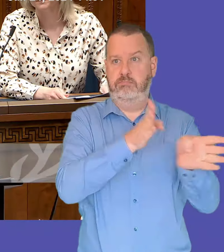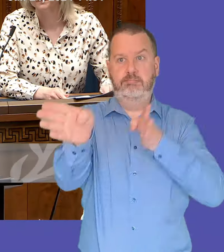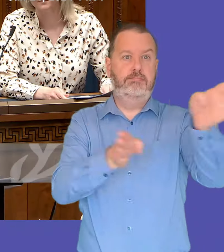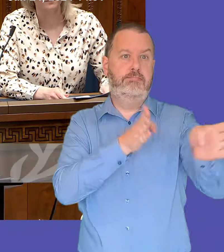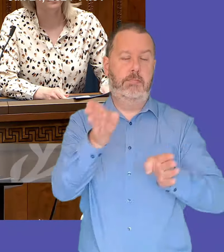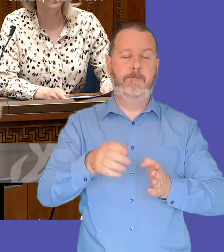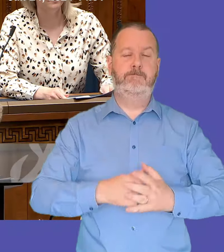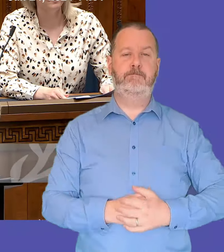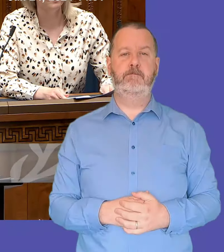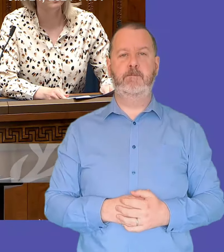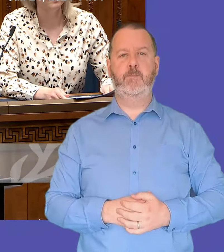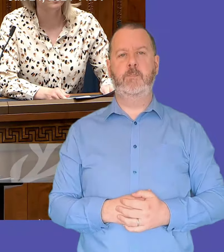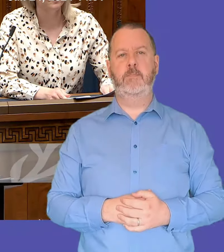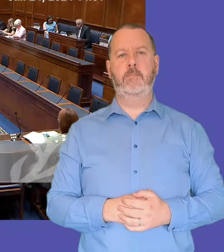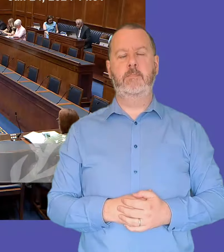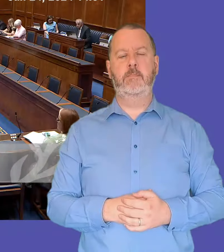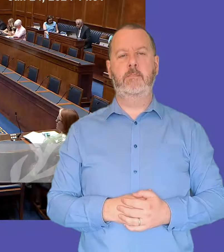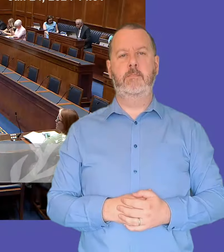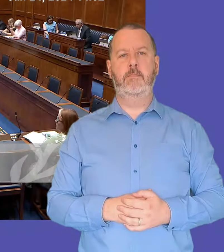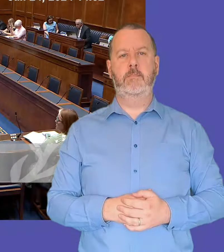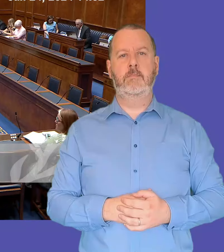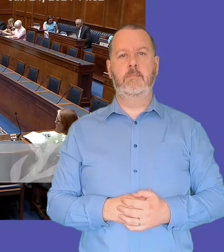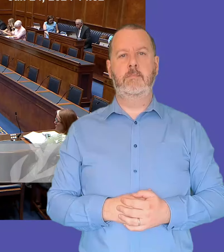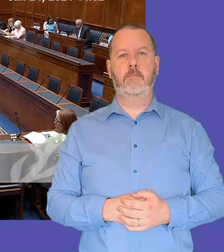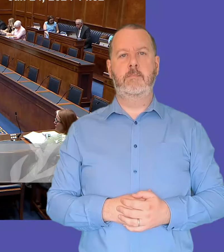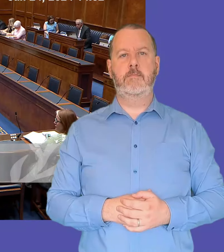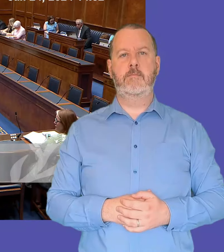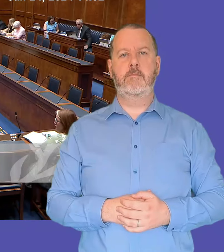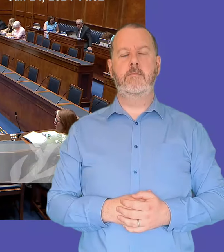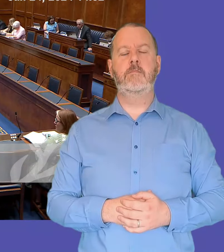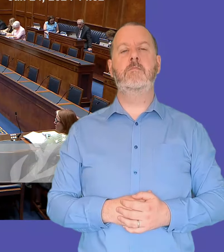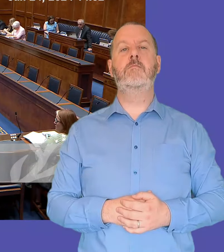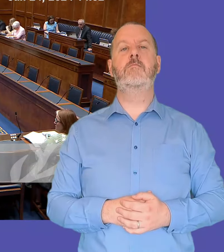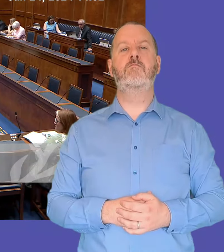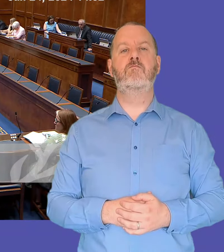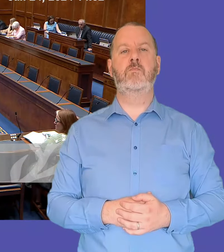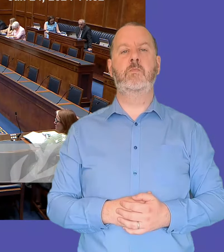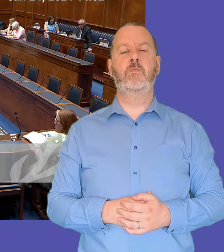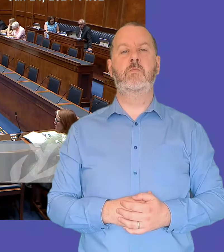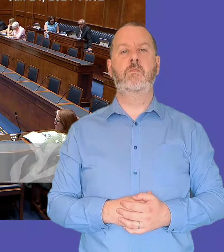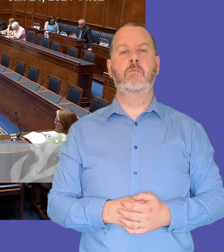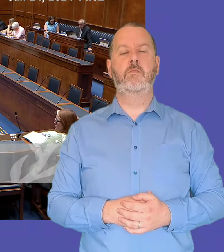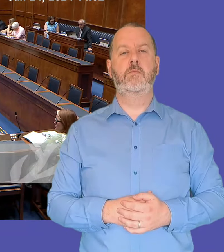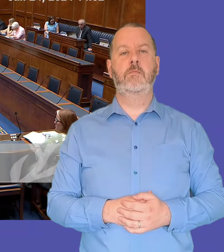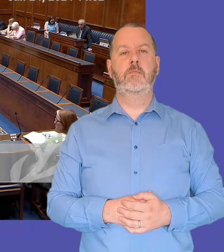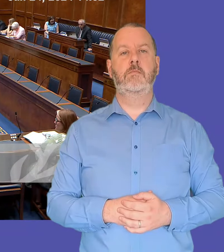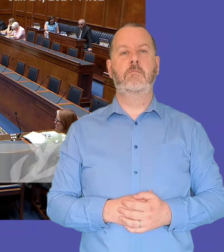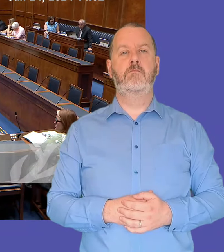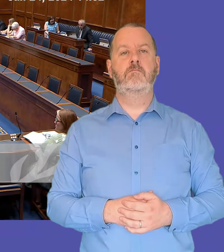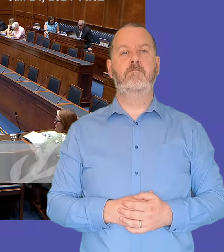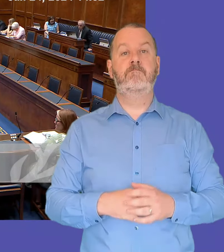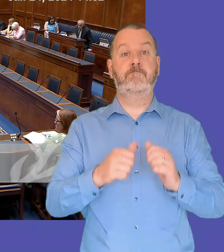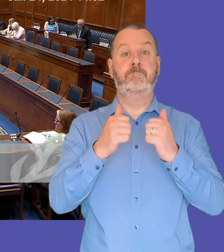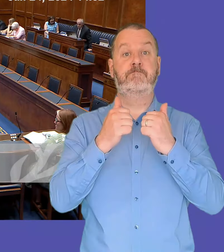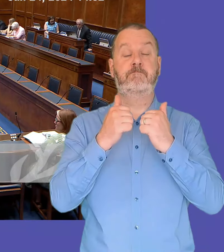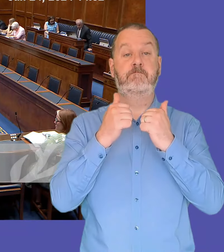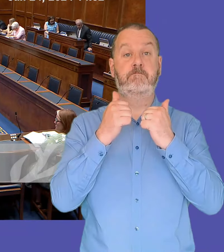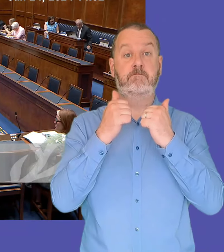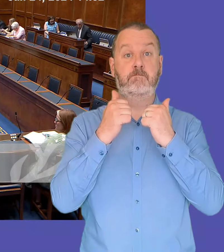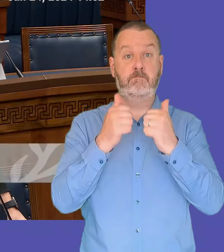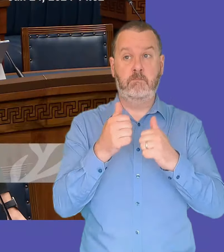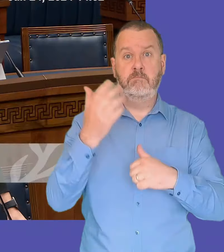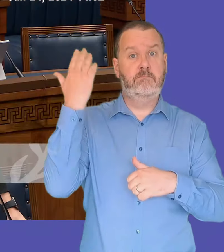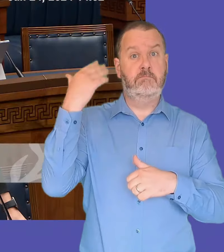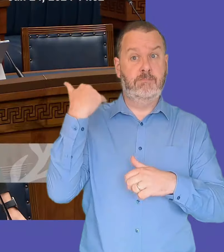paula bracha principal deputy speaker first minister when when you were at committee along with the deputy first